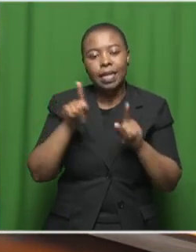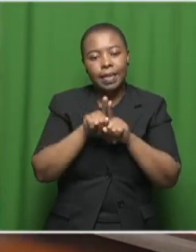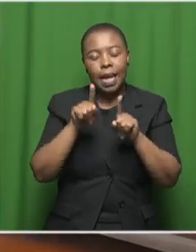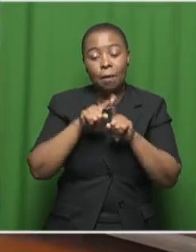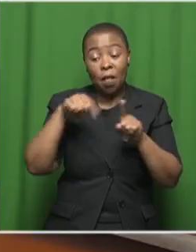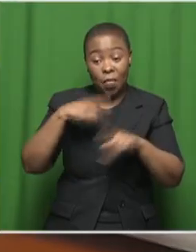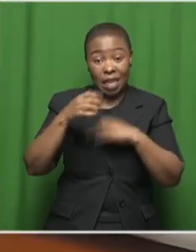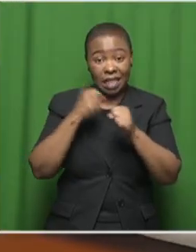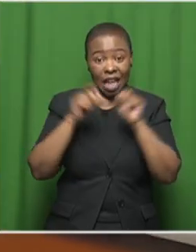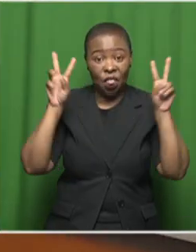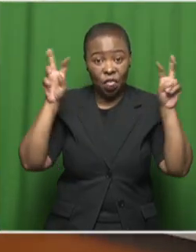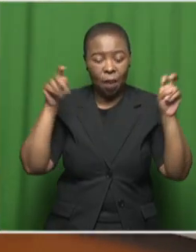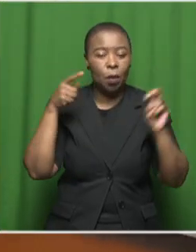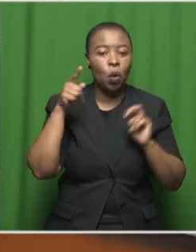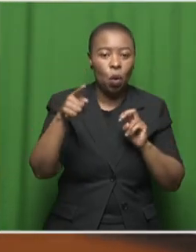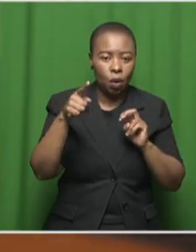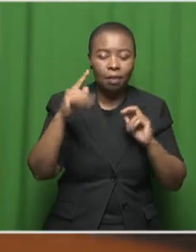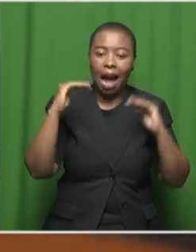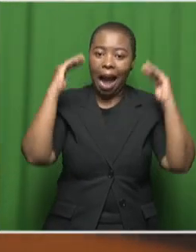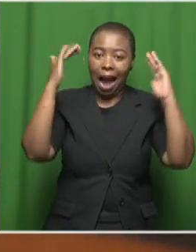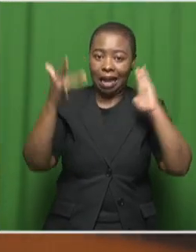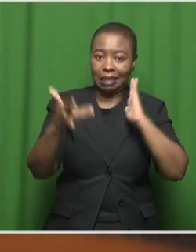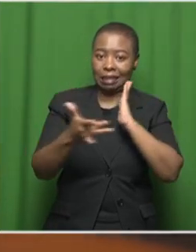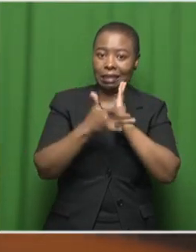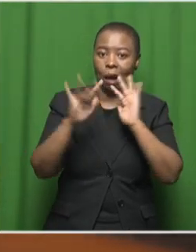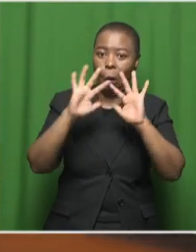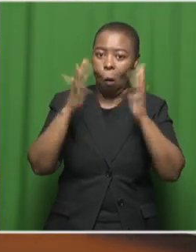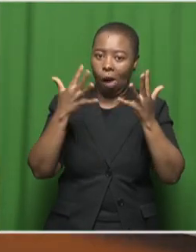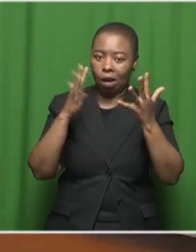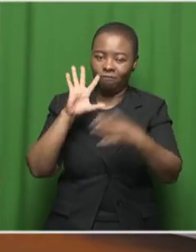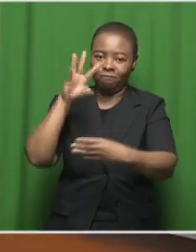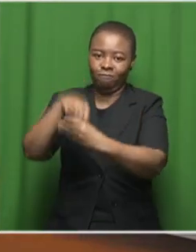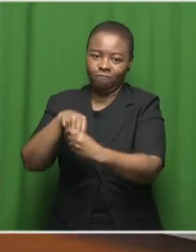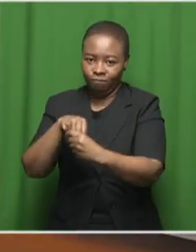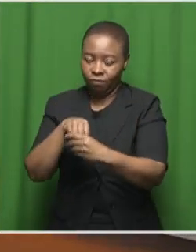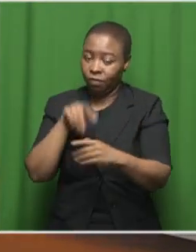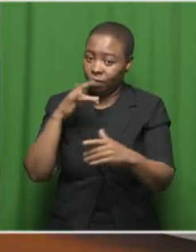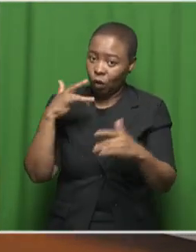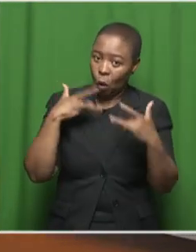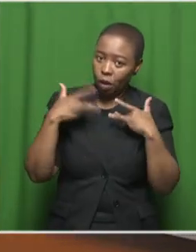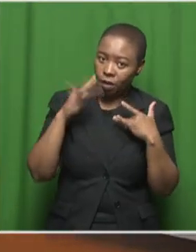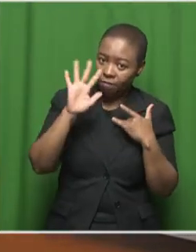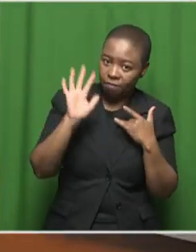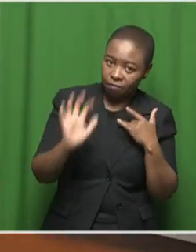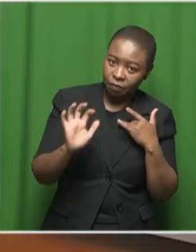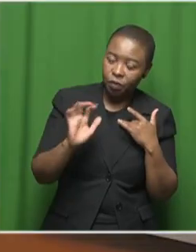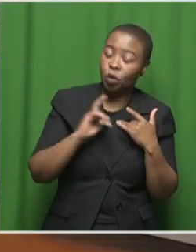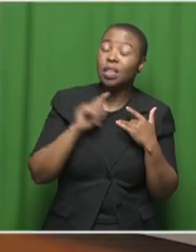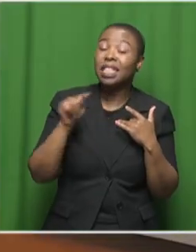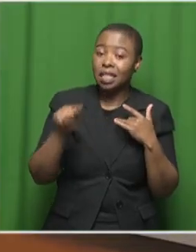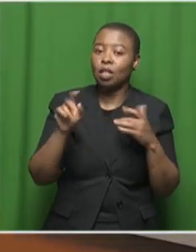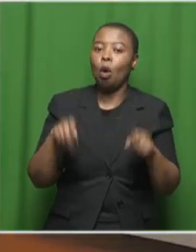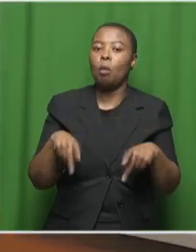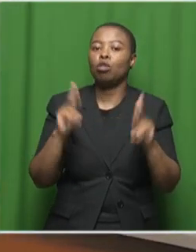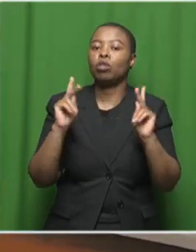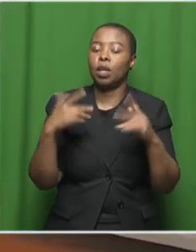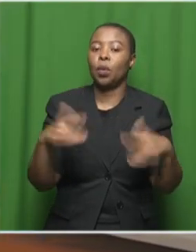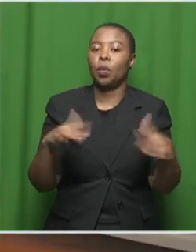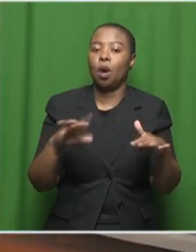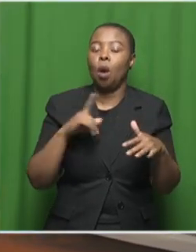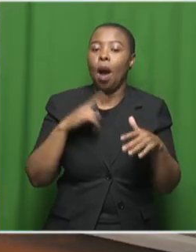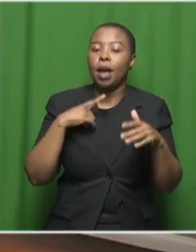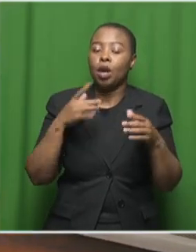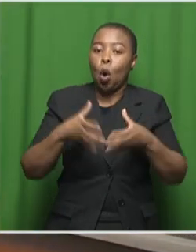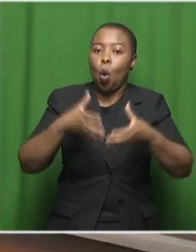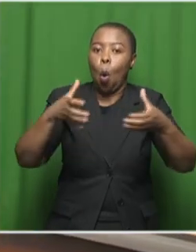theme this year is living in a high-tech world should we be concerned and i think it comes at a very very opportune moment of course with the growth and uh